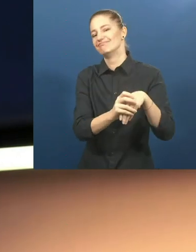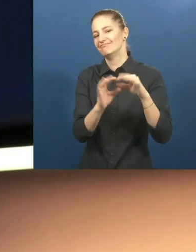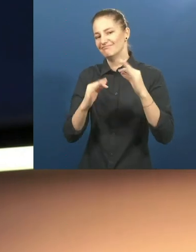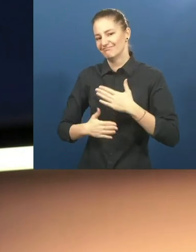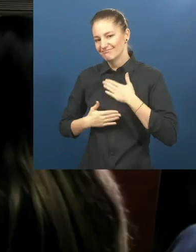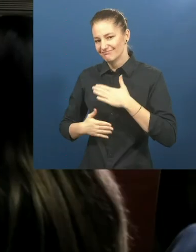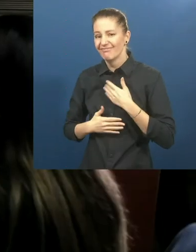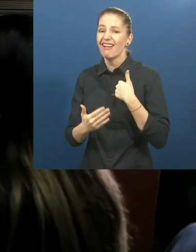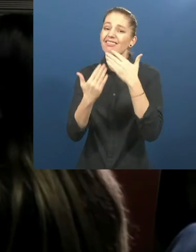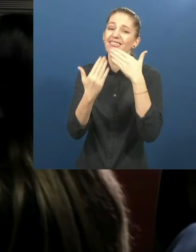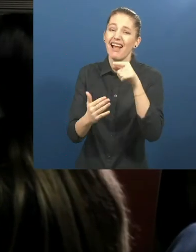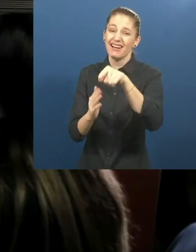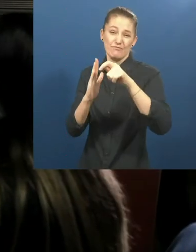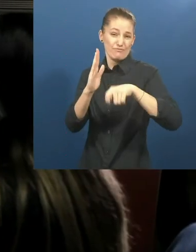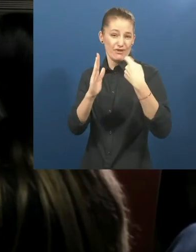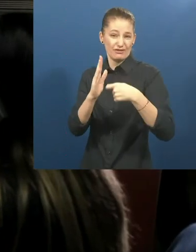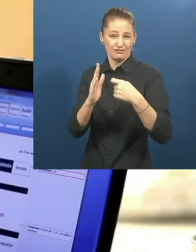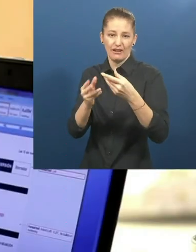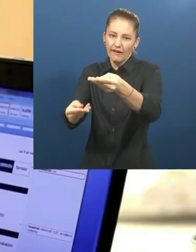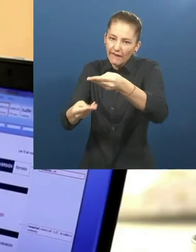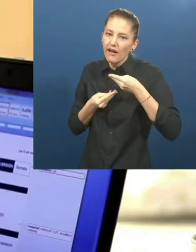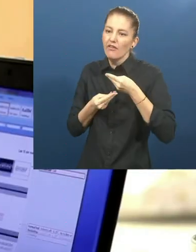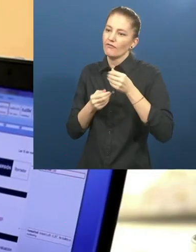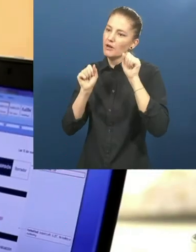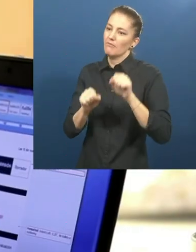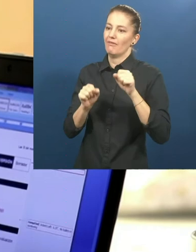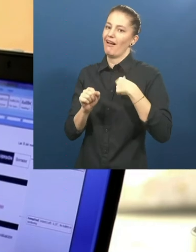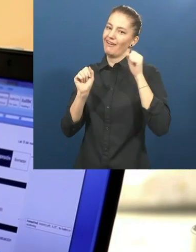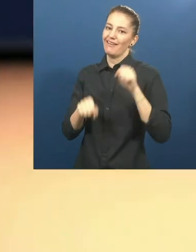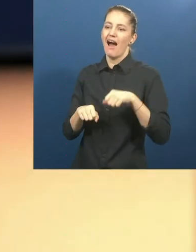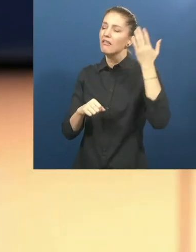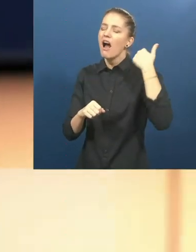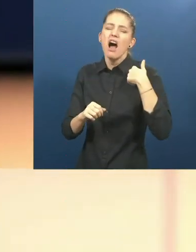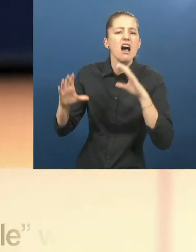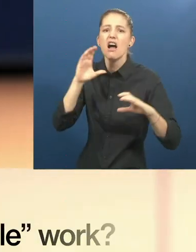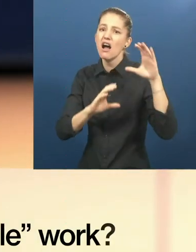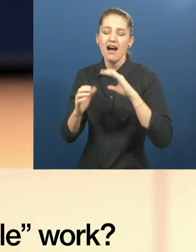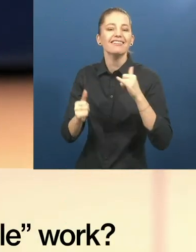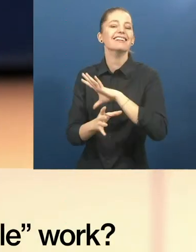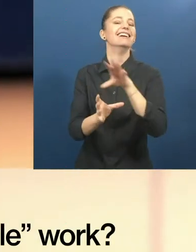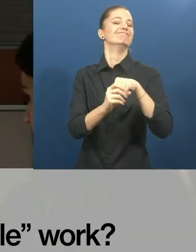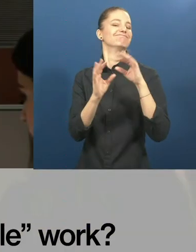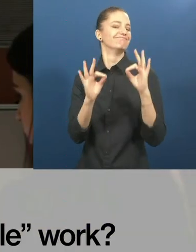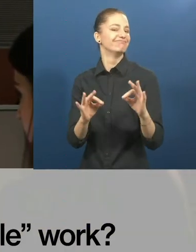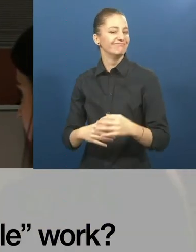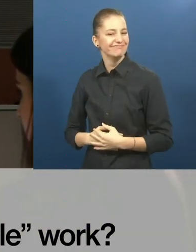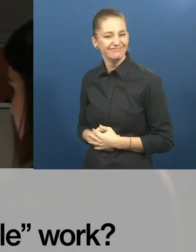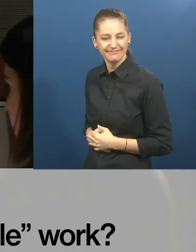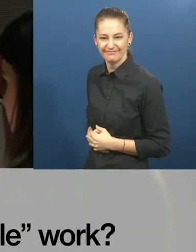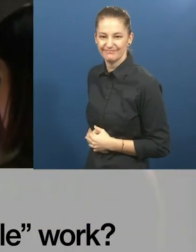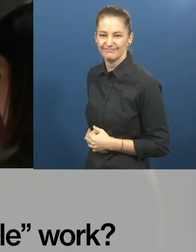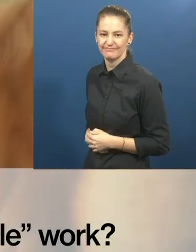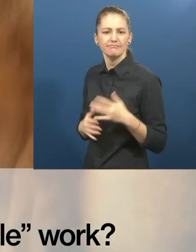Yo la facilidad, donde busqué por miles de lugares. How does Alianza Entrale work?